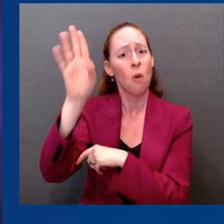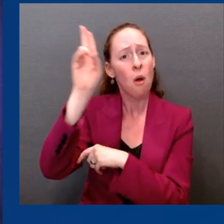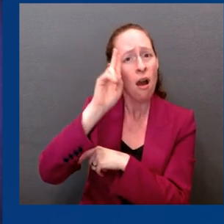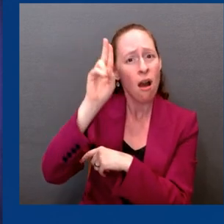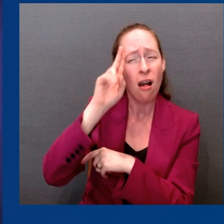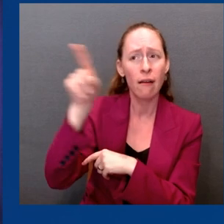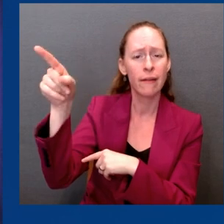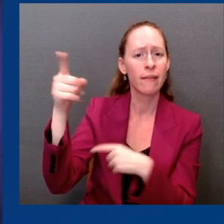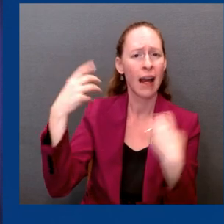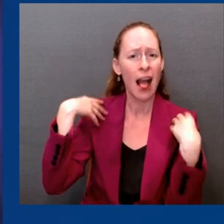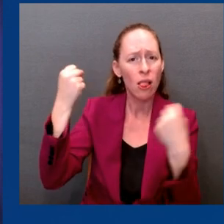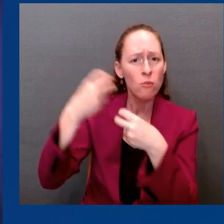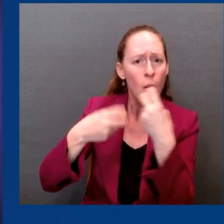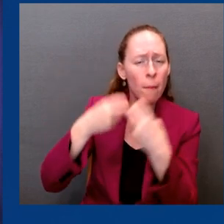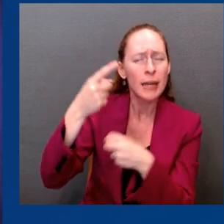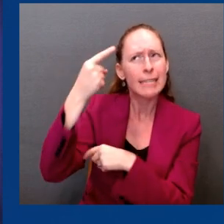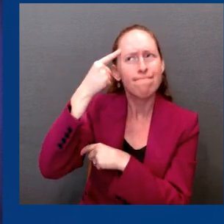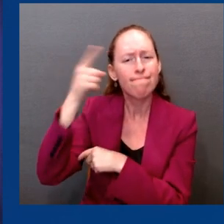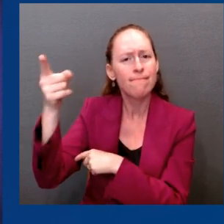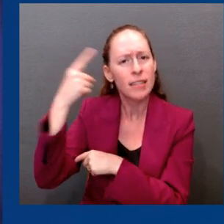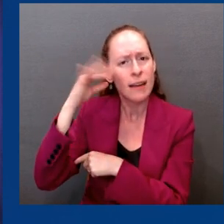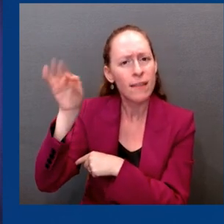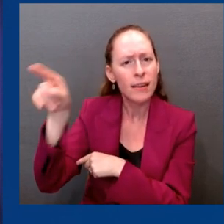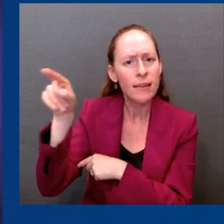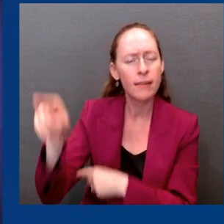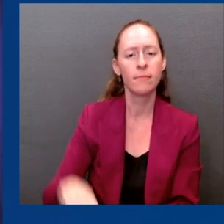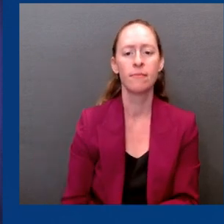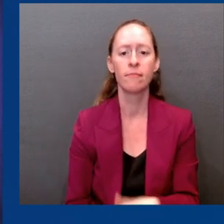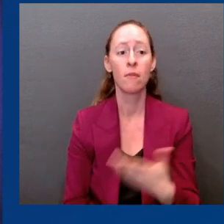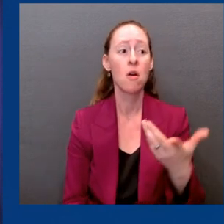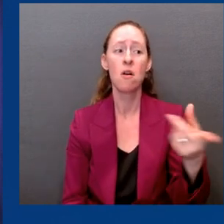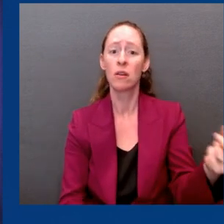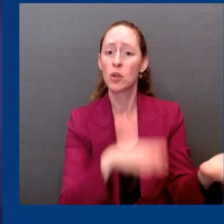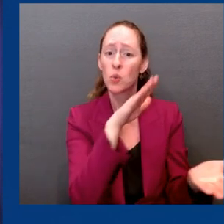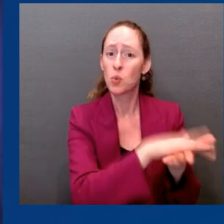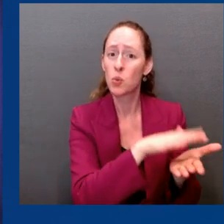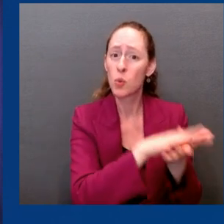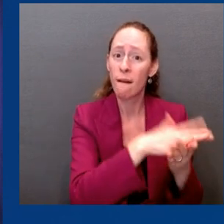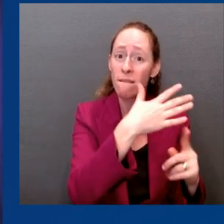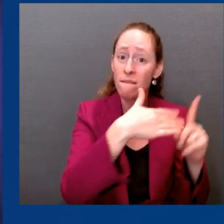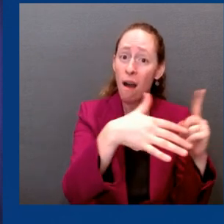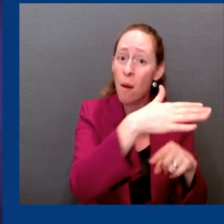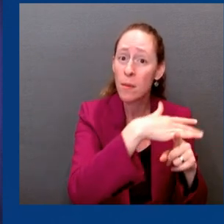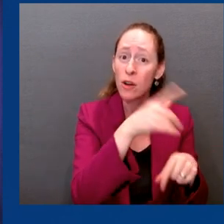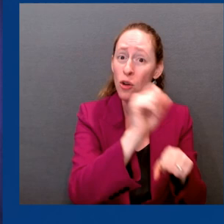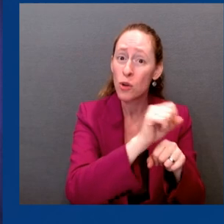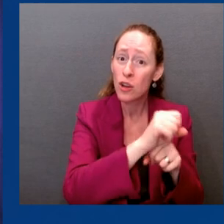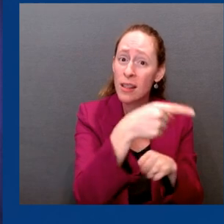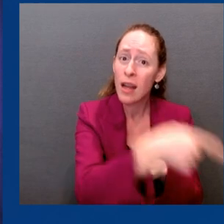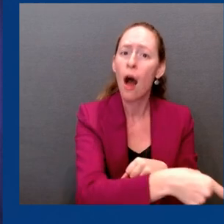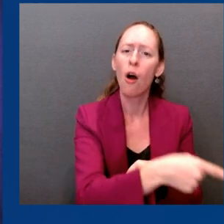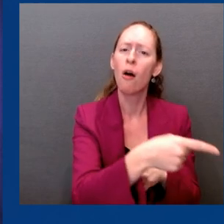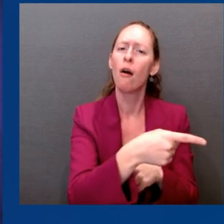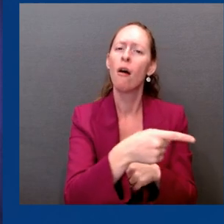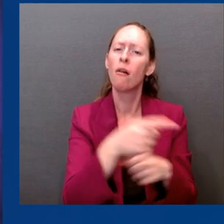communities get vaccinated this fall. Vaccines are not partisan. They are not political.